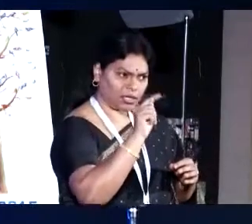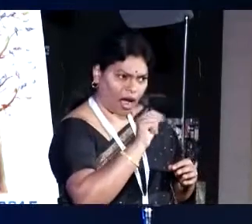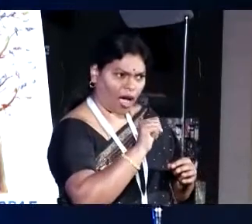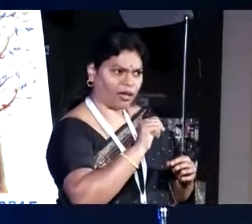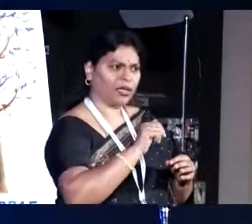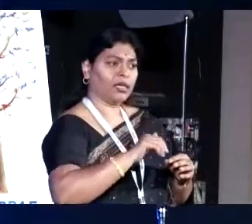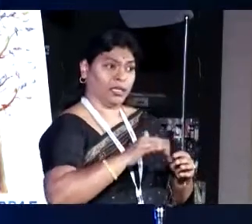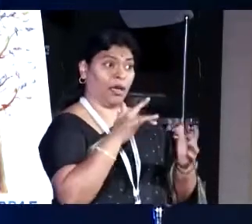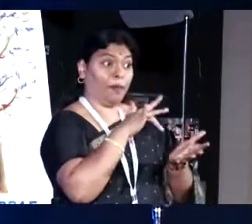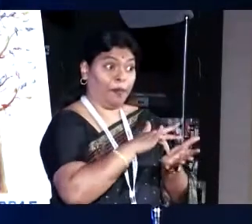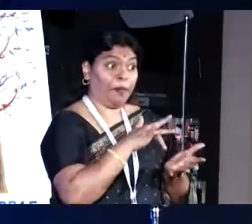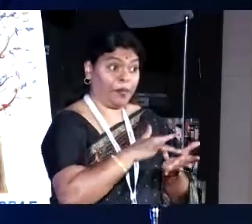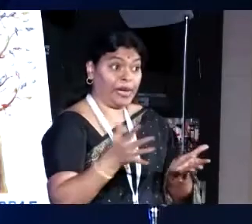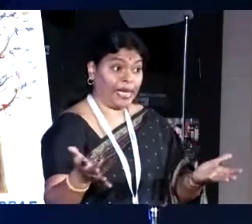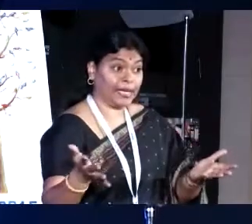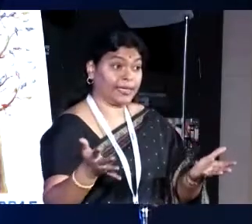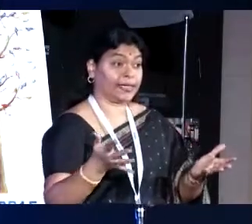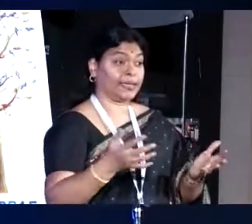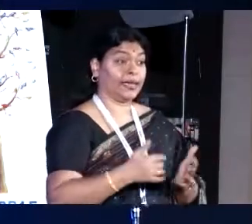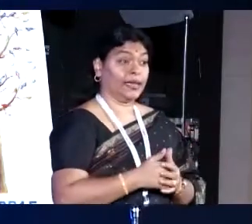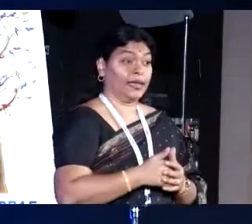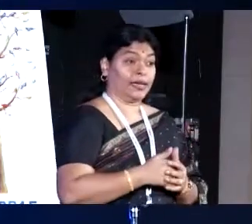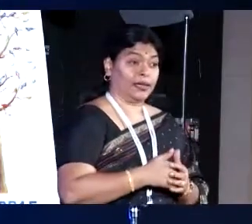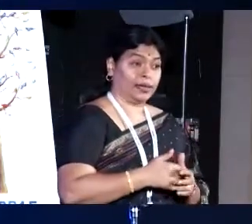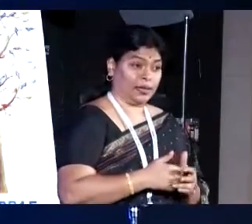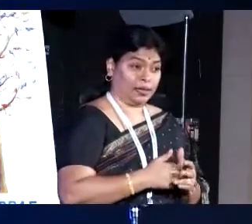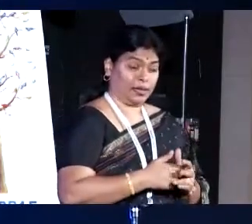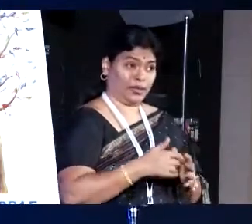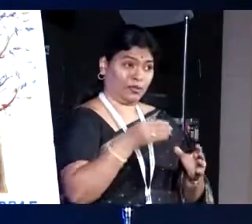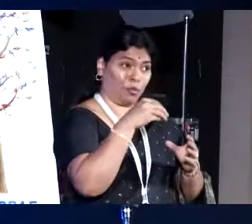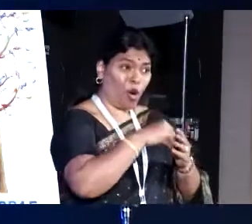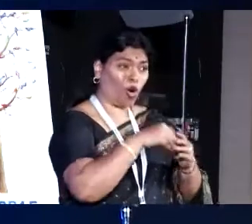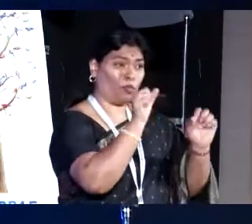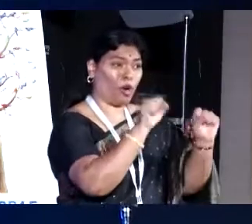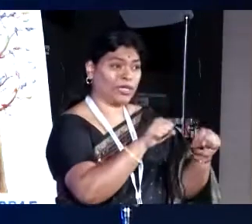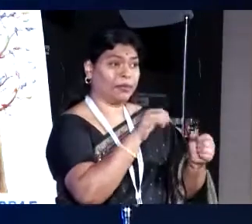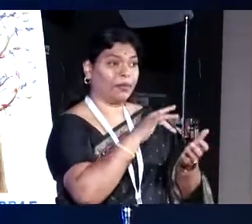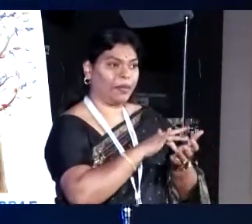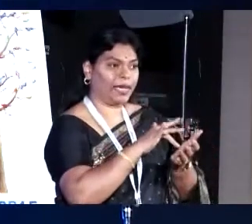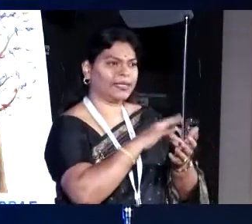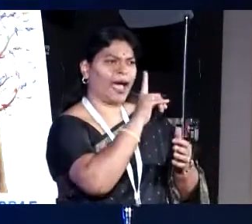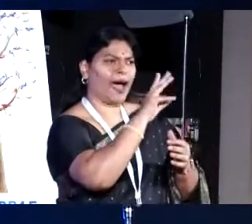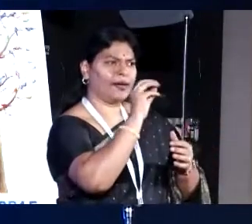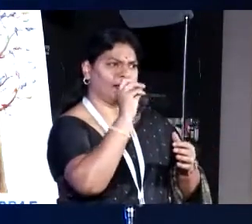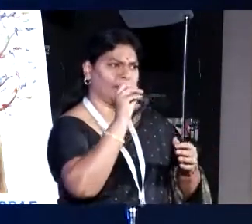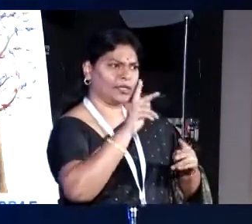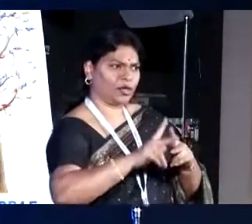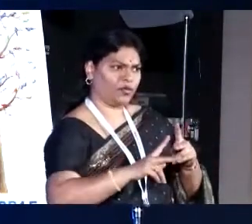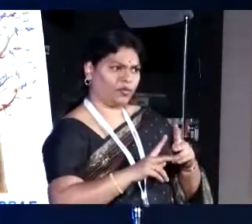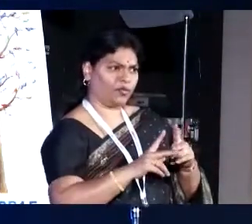or is the best possible place for the leprosy patients, also has hundreds and hundreds of